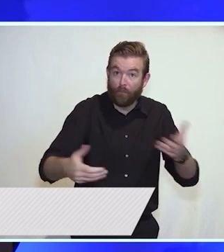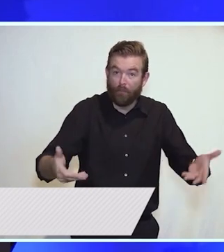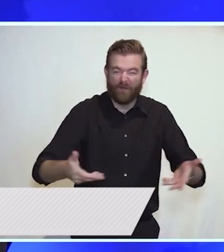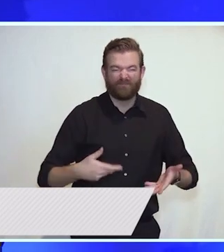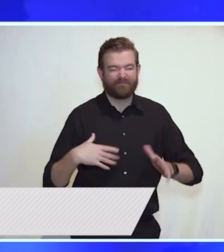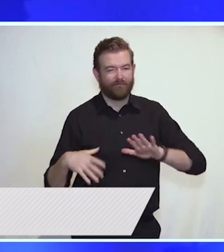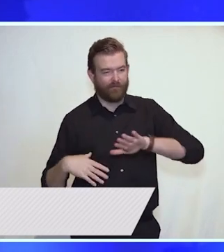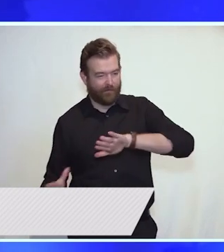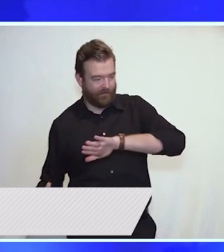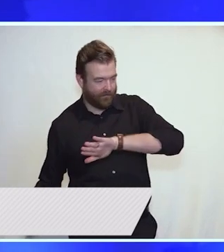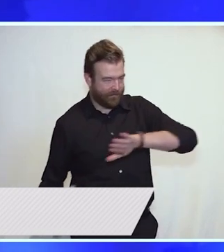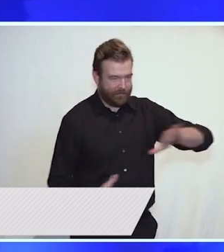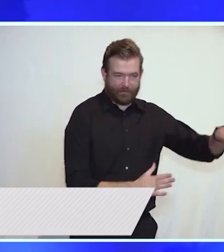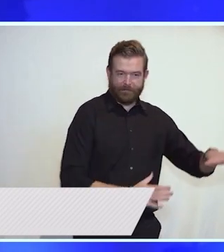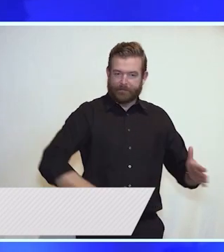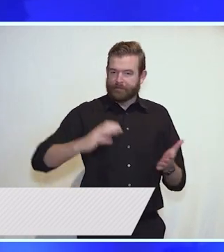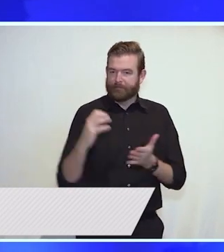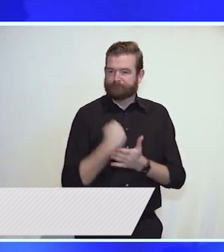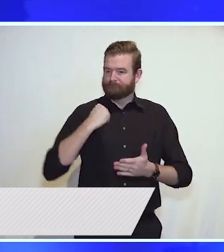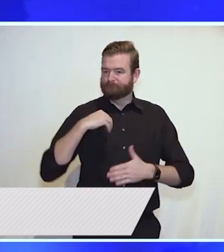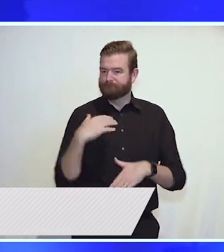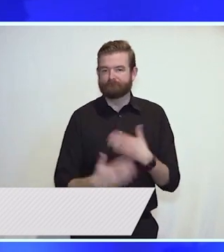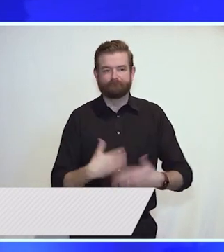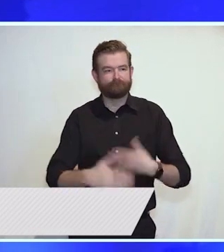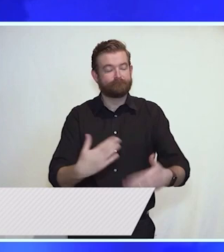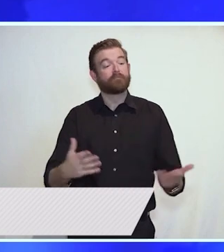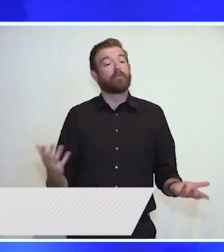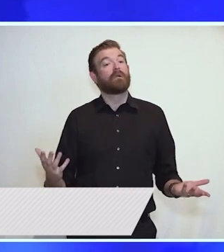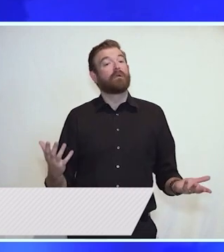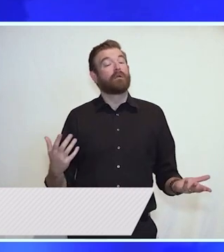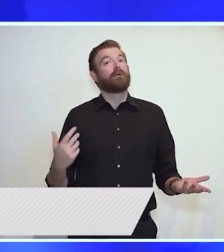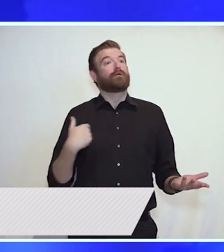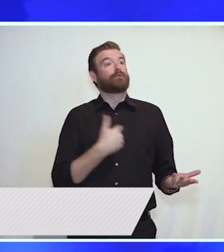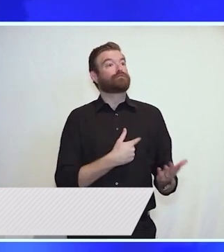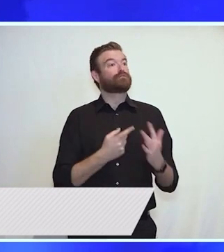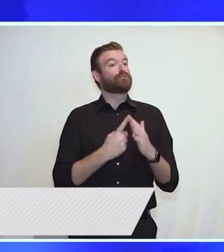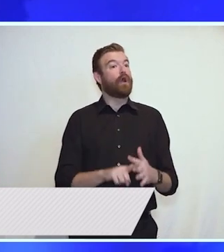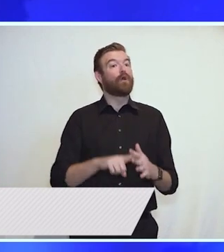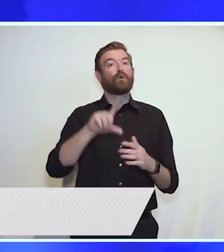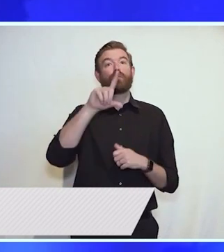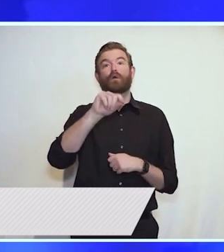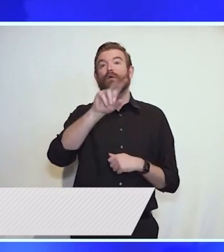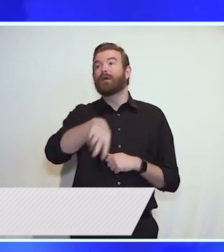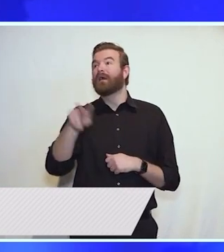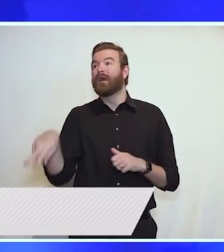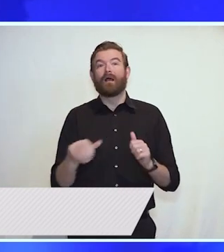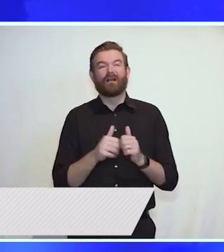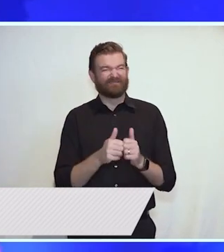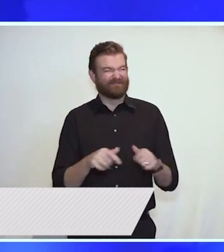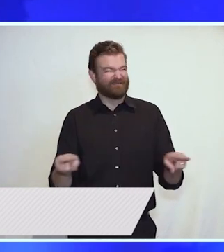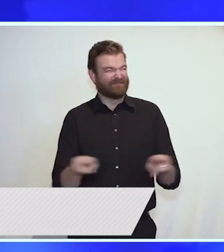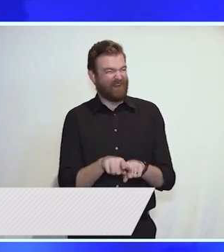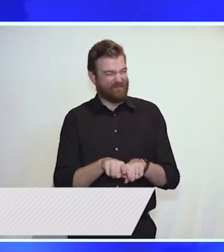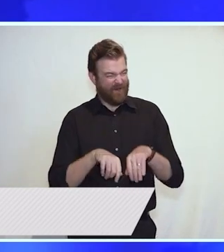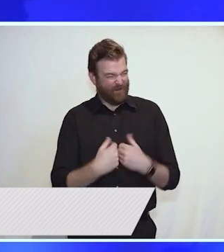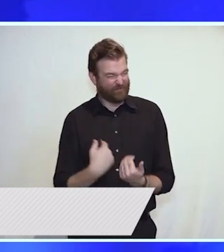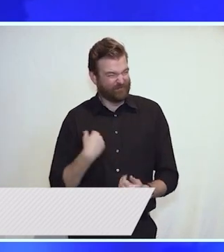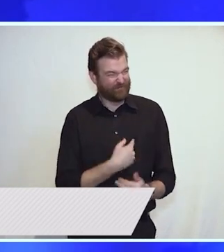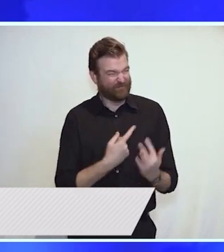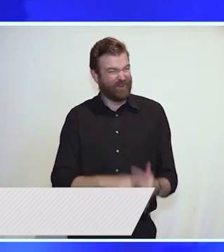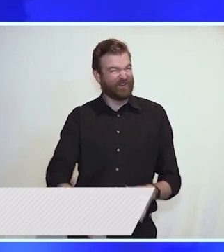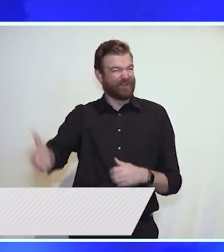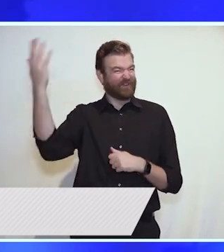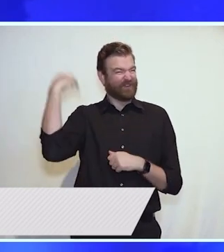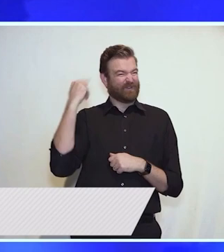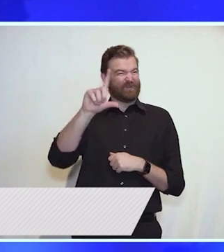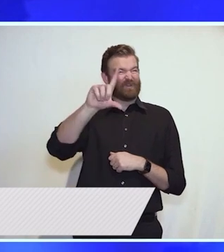We begin 2022 just as we did 2021. I'm once again addressing you from an empty theater.